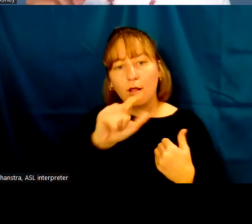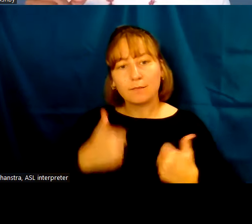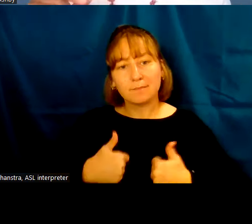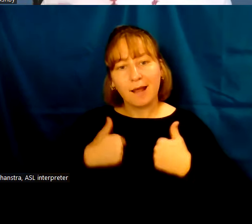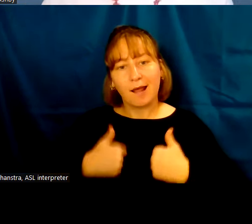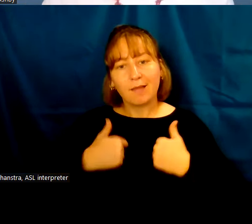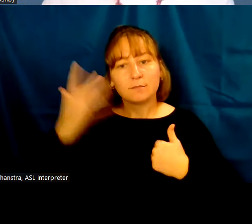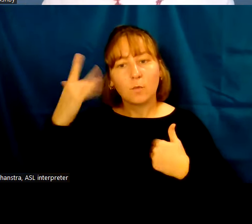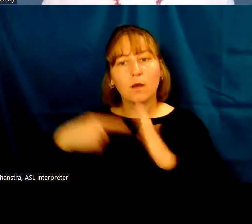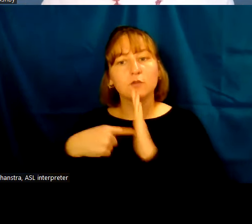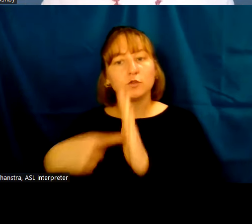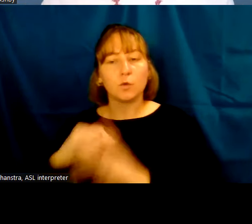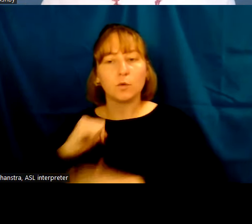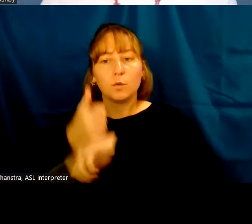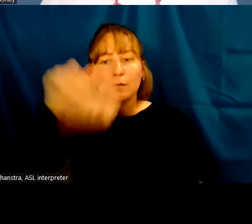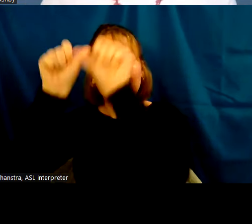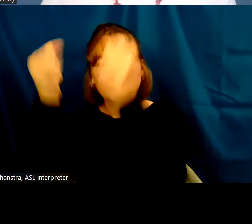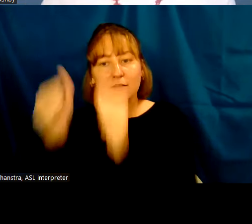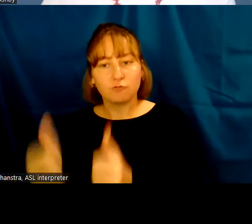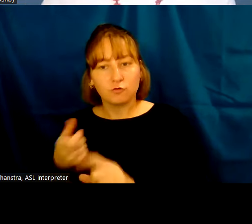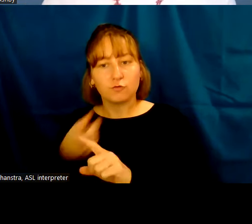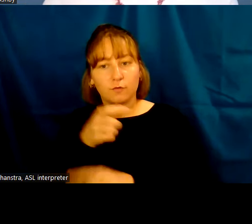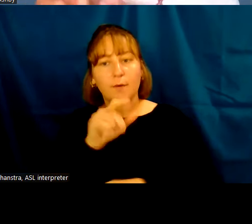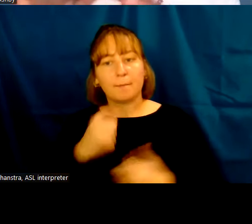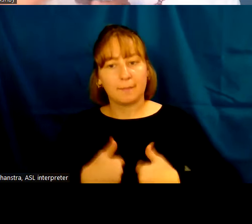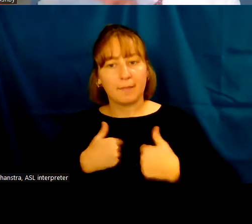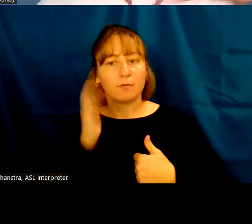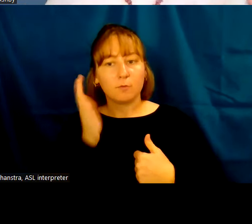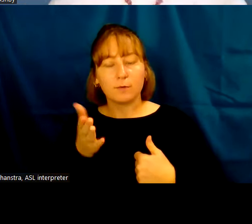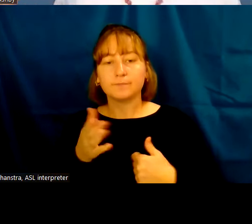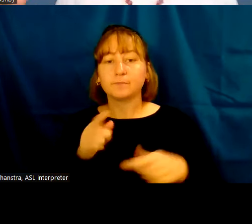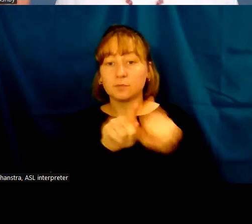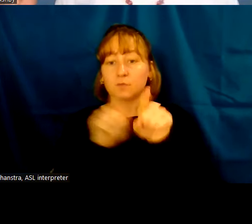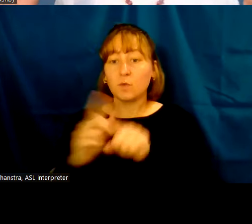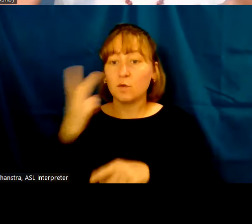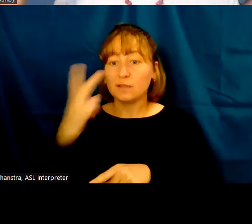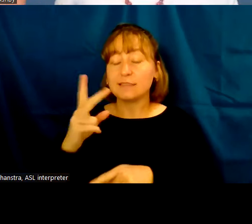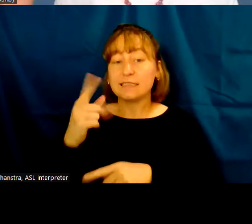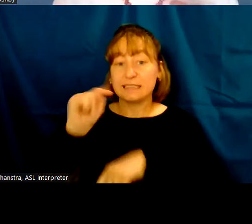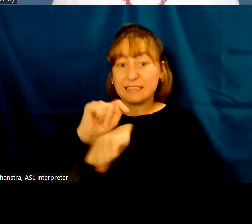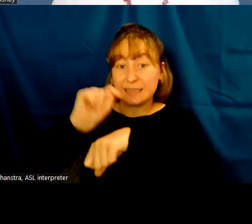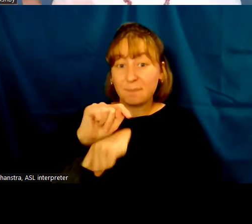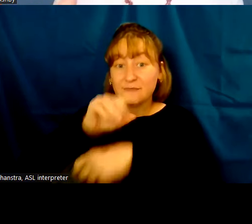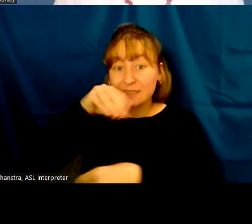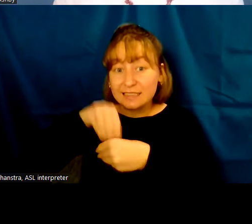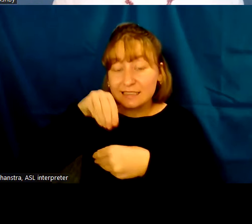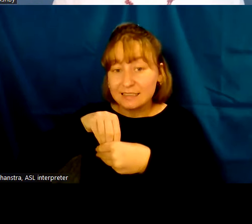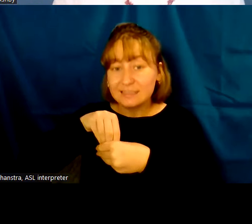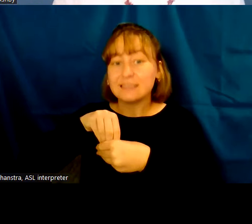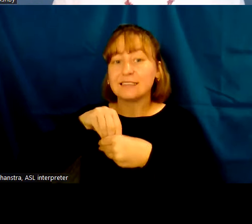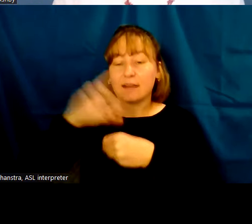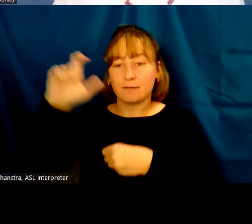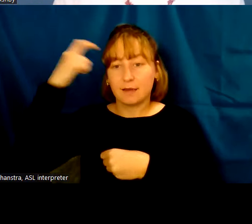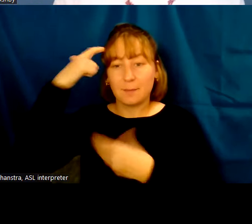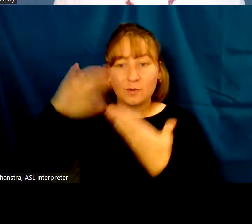statue that comes from those baths. But also to see that there are temples then within the capital